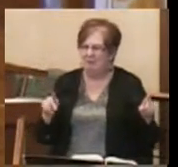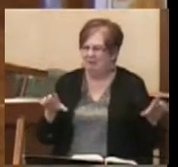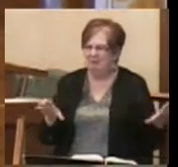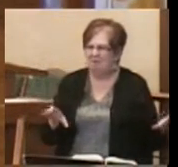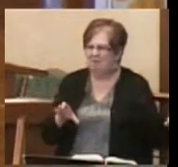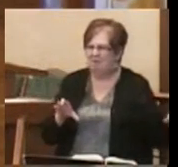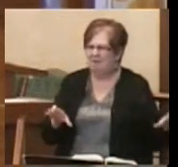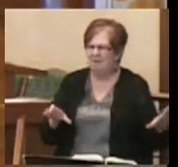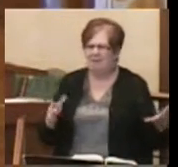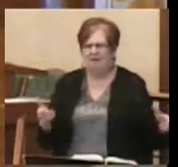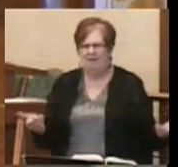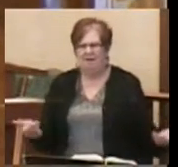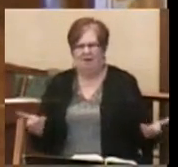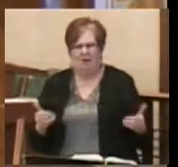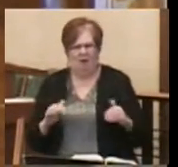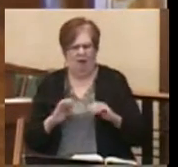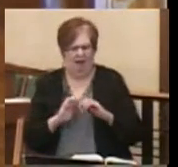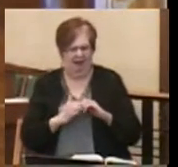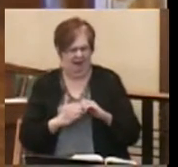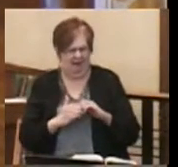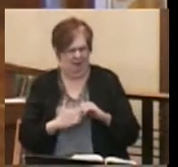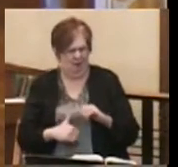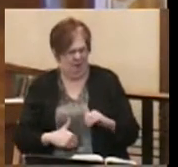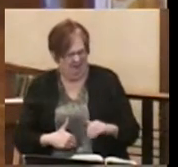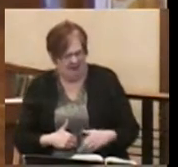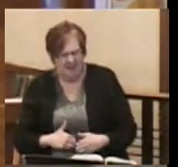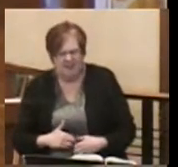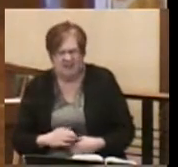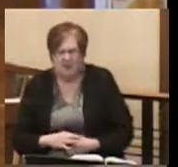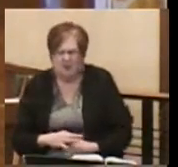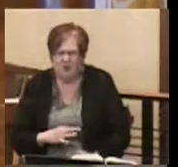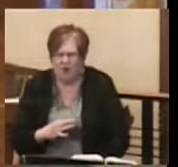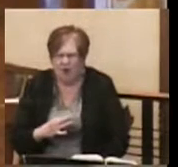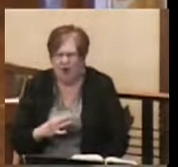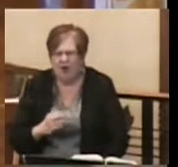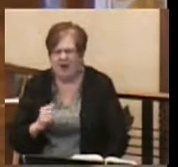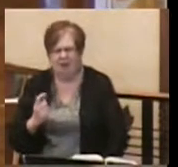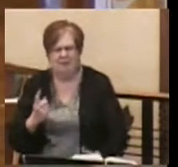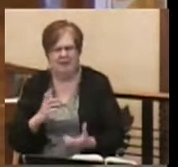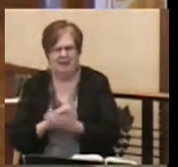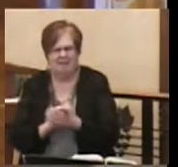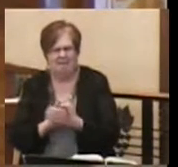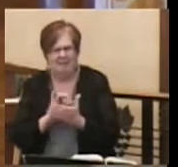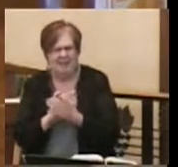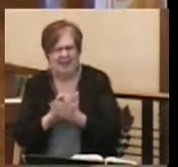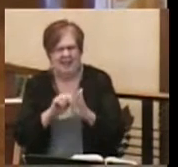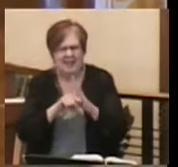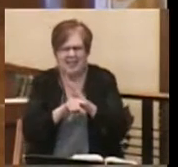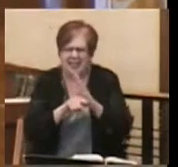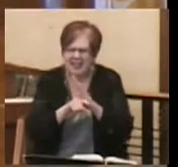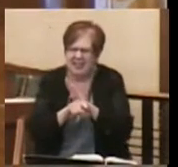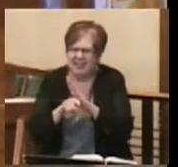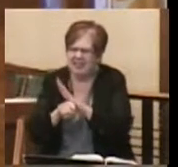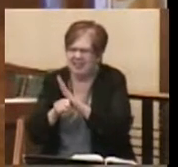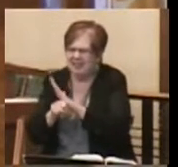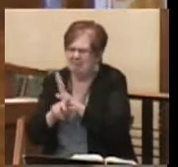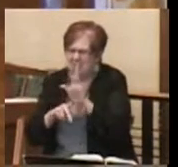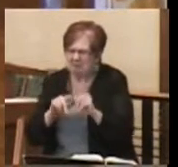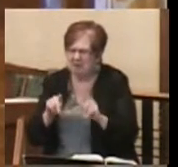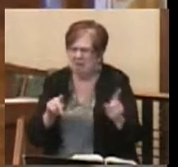perversion of the soul could lead a mind to believe that the killing of human beings could